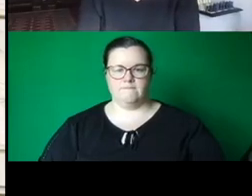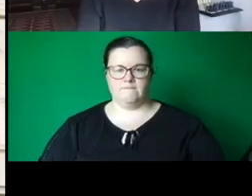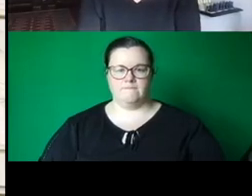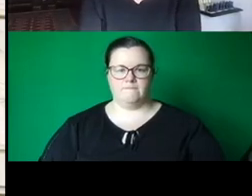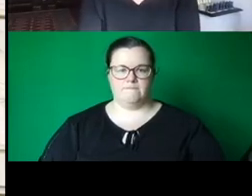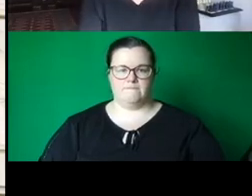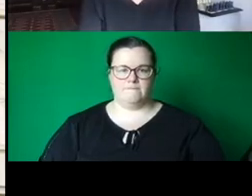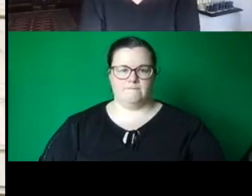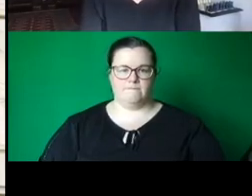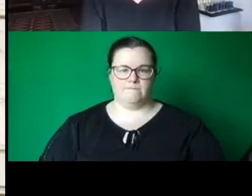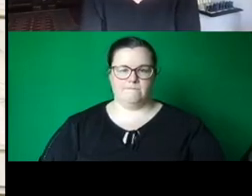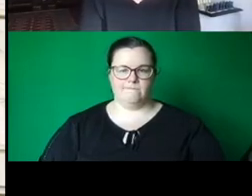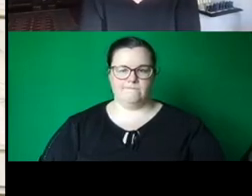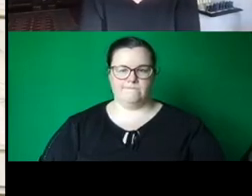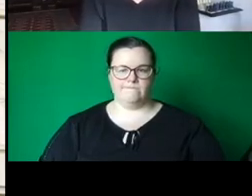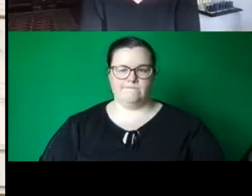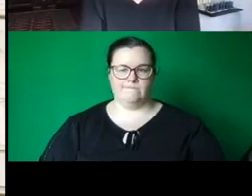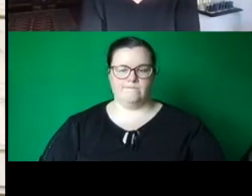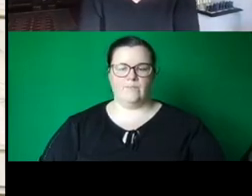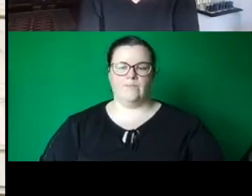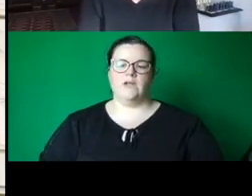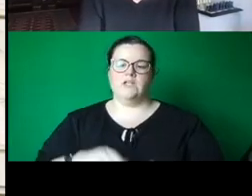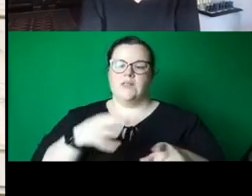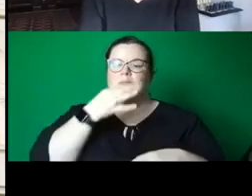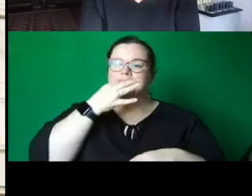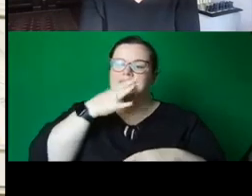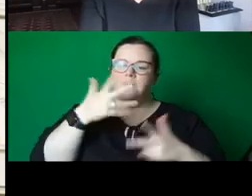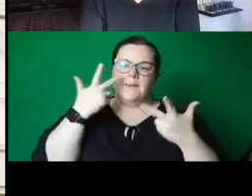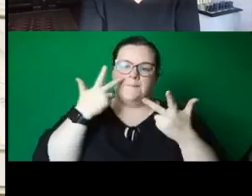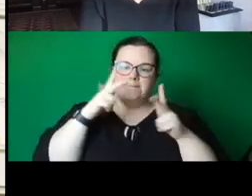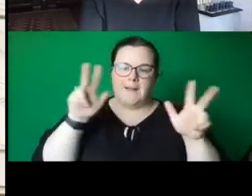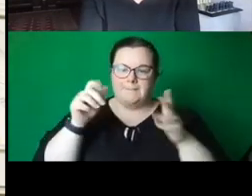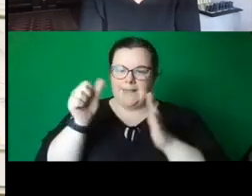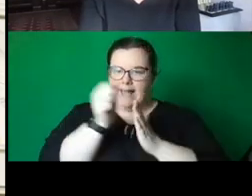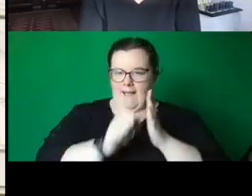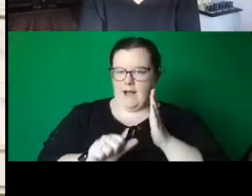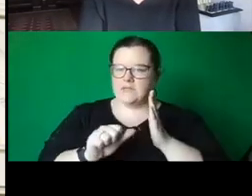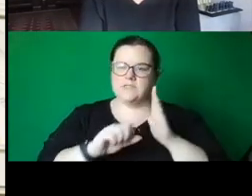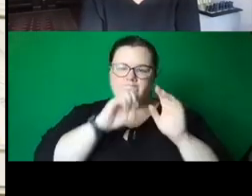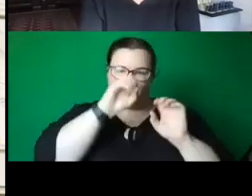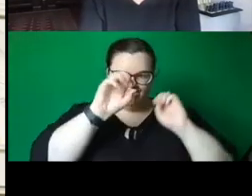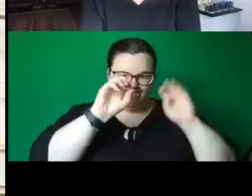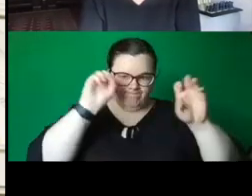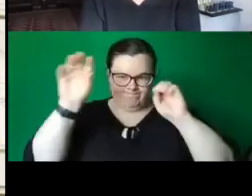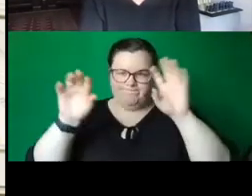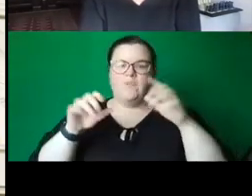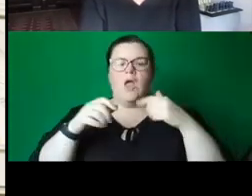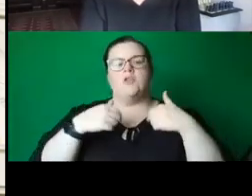And with these temporary public art installations called Blockage, I returned back to the streets.